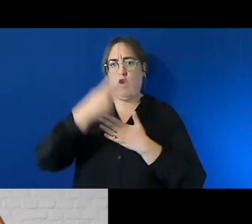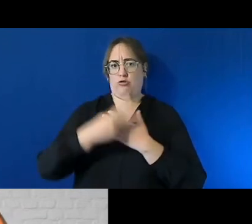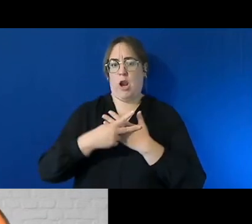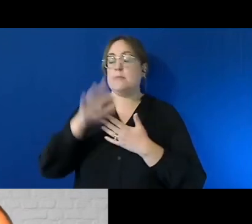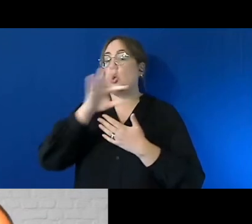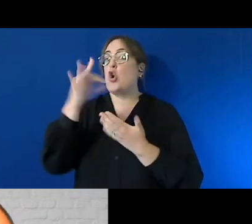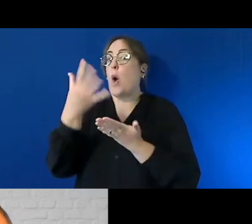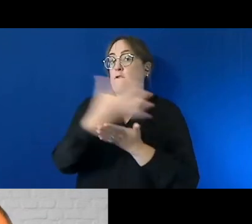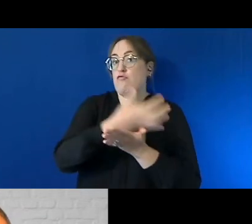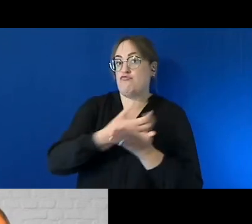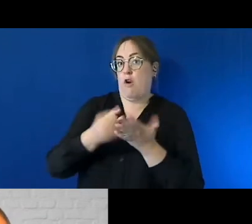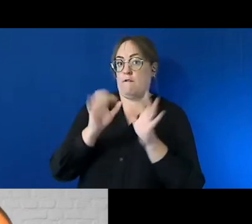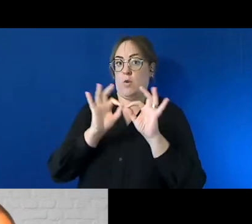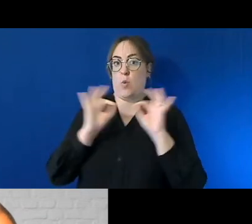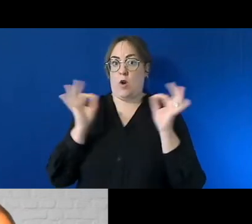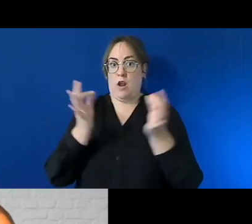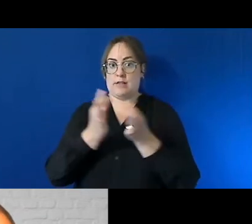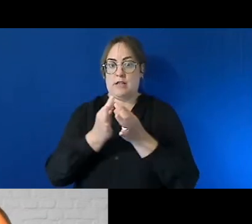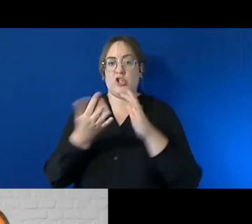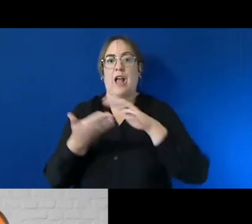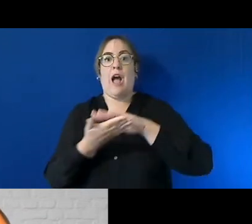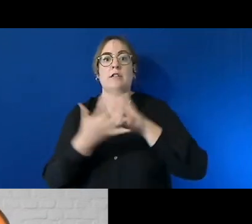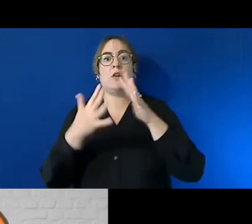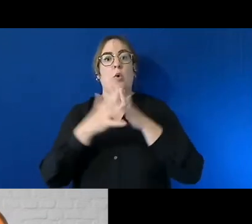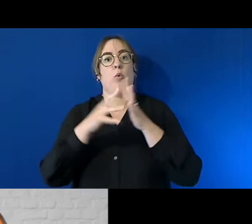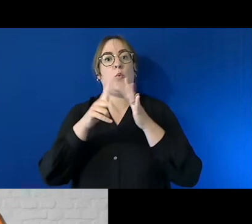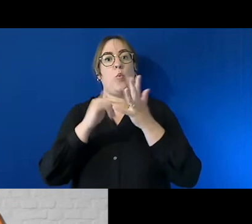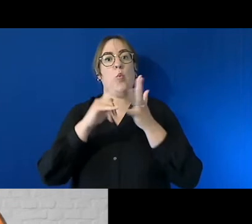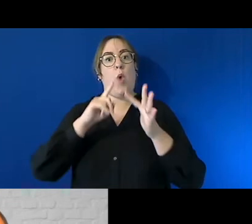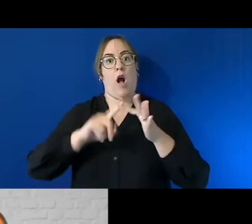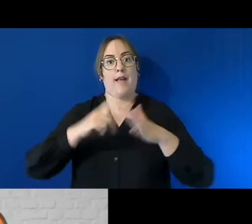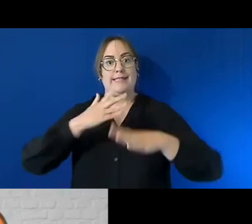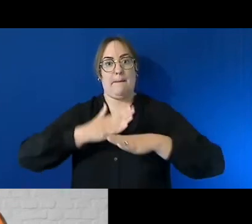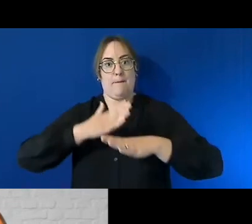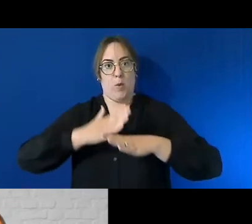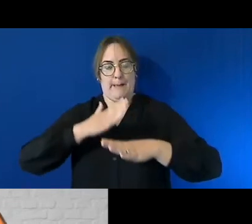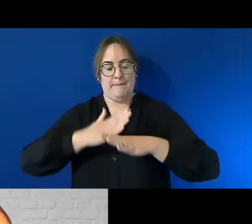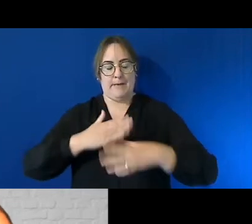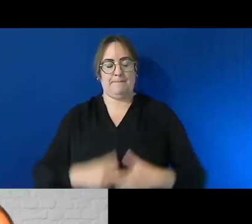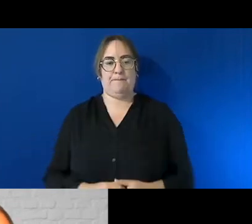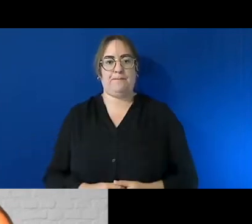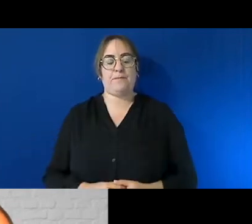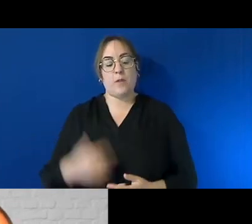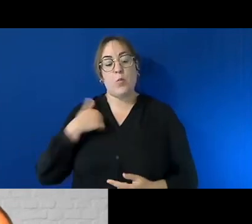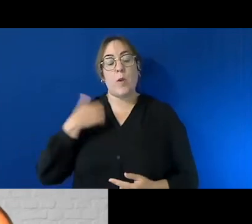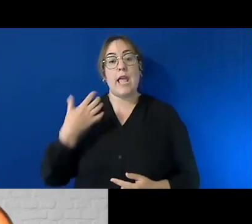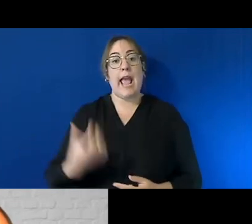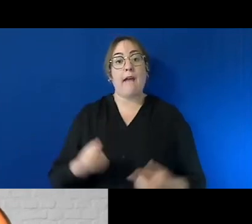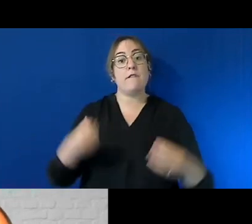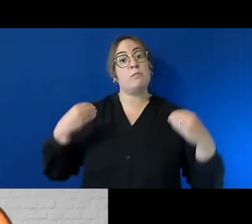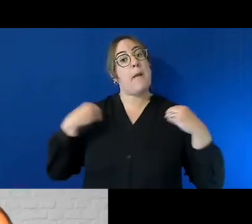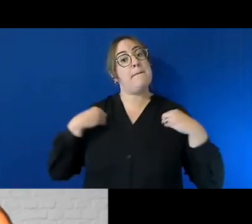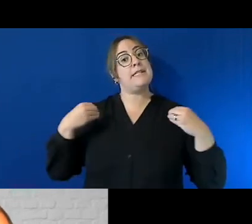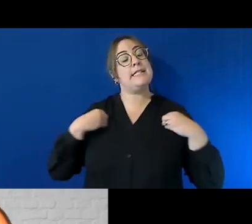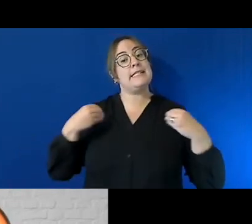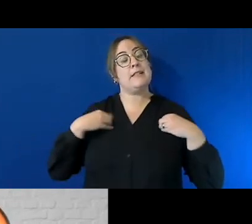organization wise employment clean forces model is based around a commercial contract cleaning business and